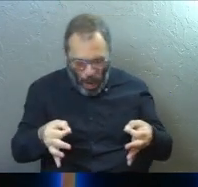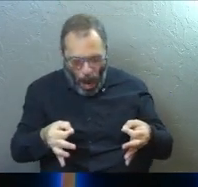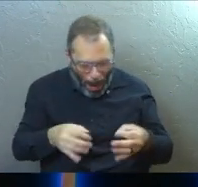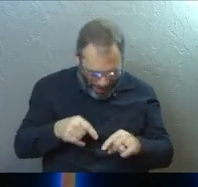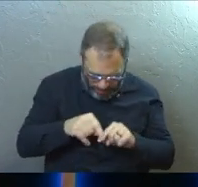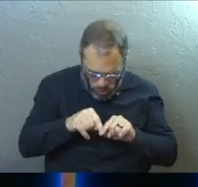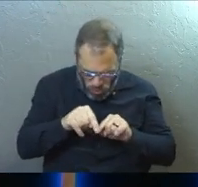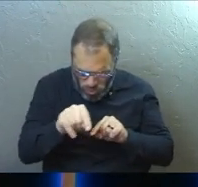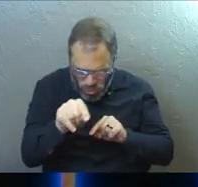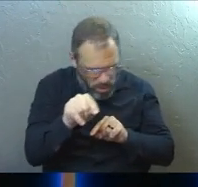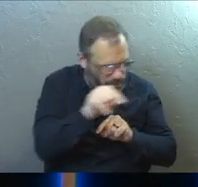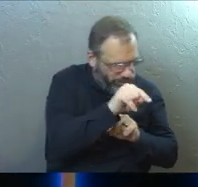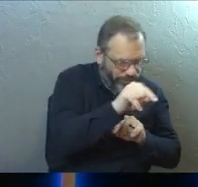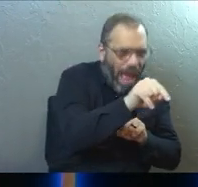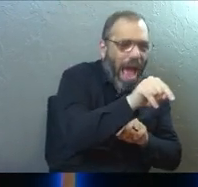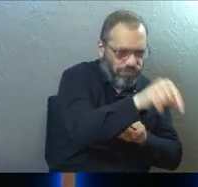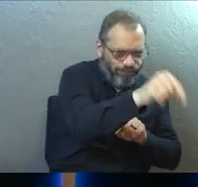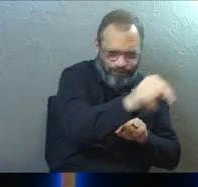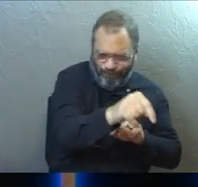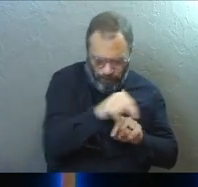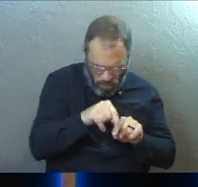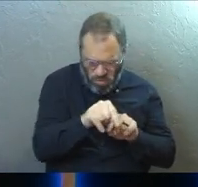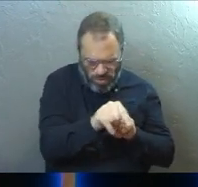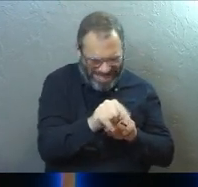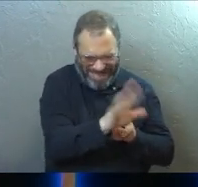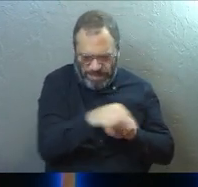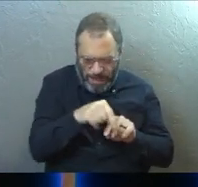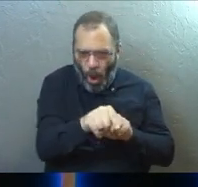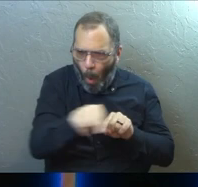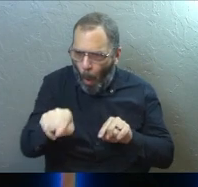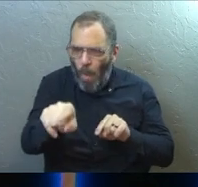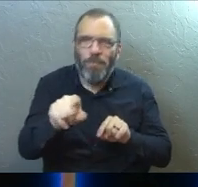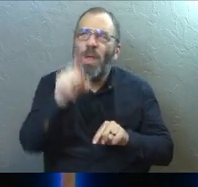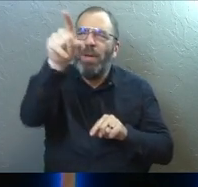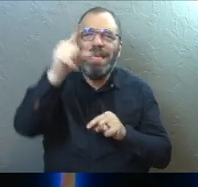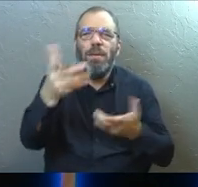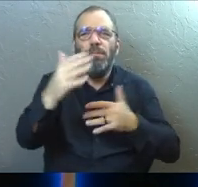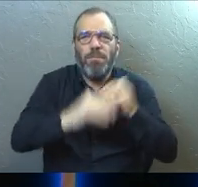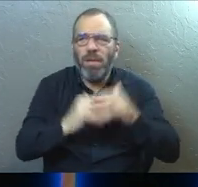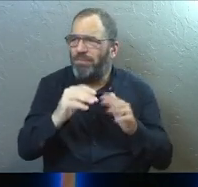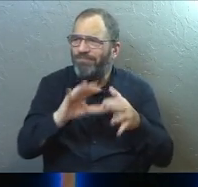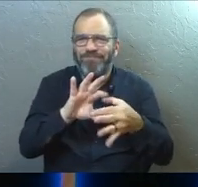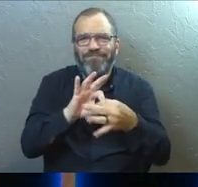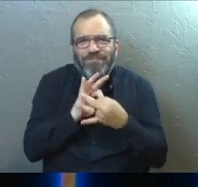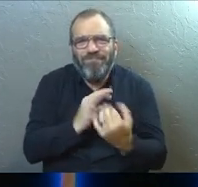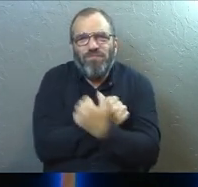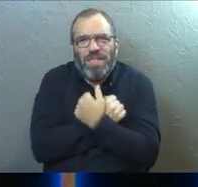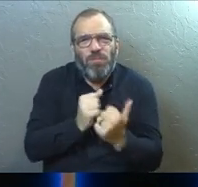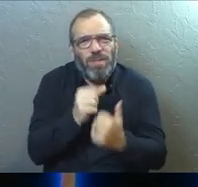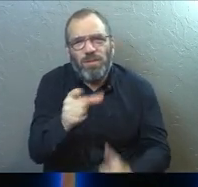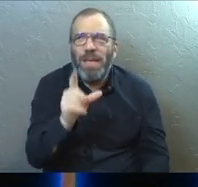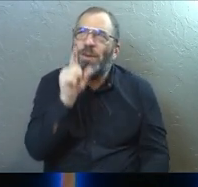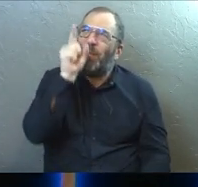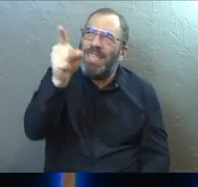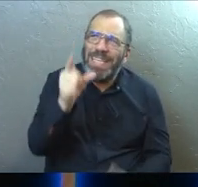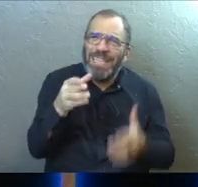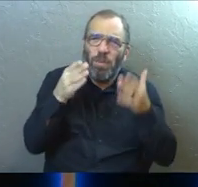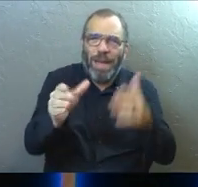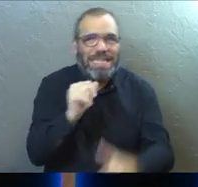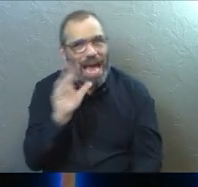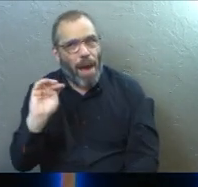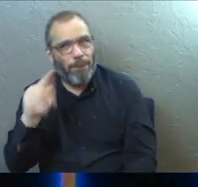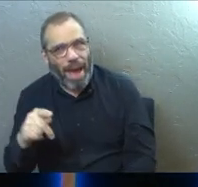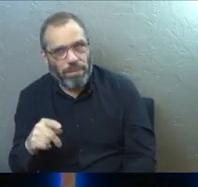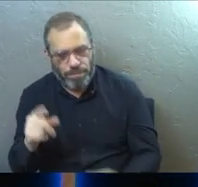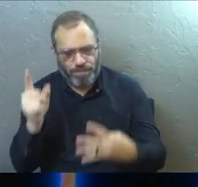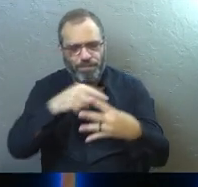You trust your control, not God. He's interested in building that love relationship with you. So he's the way, not the map.